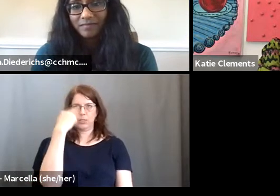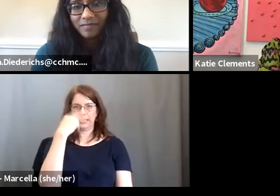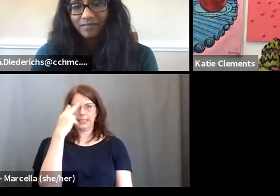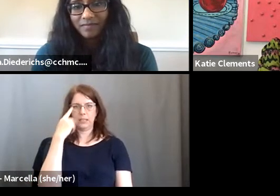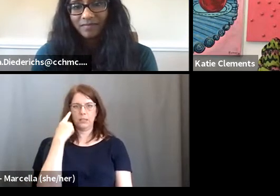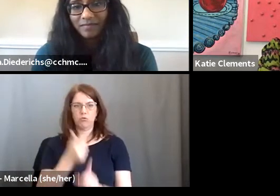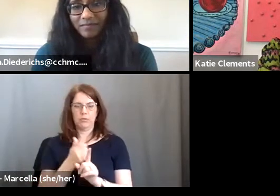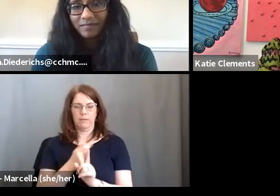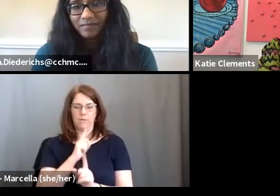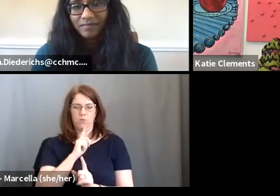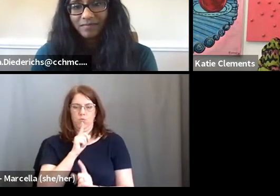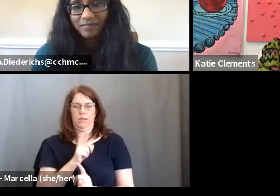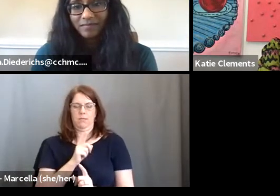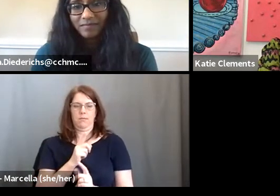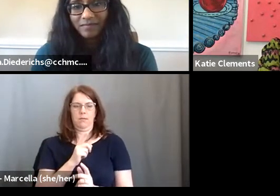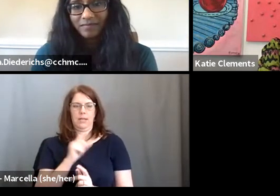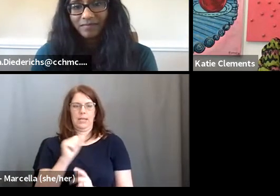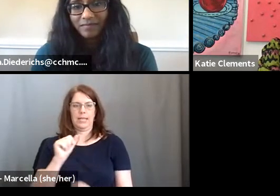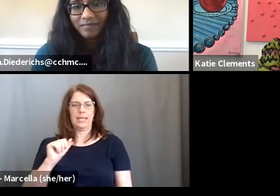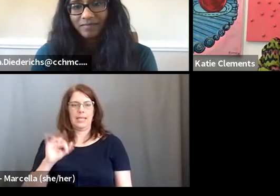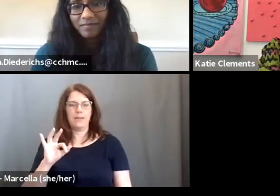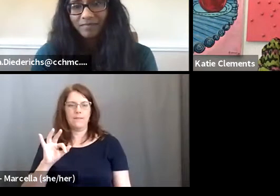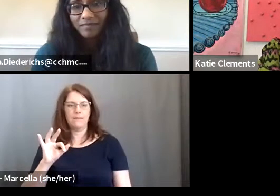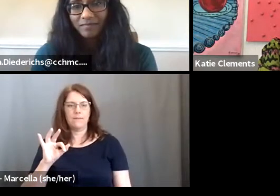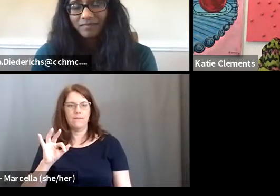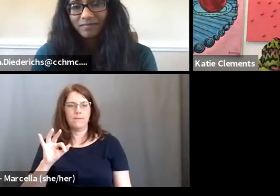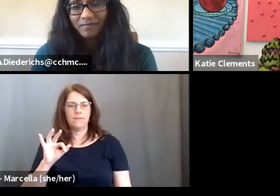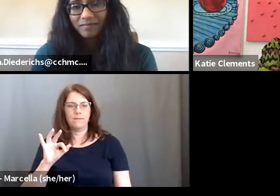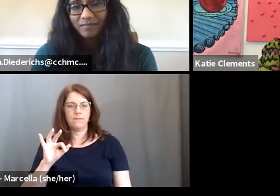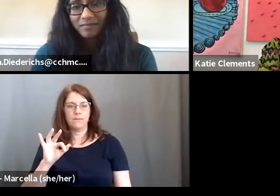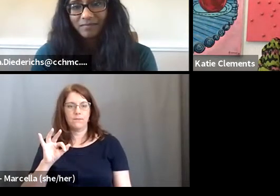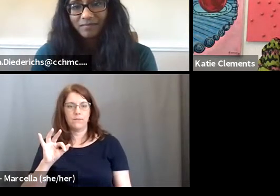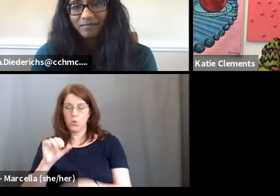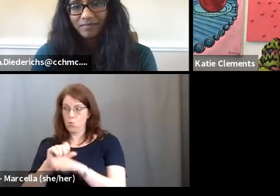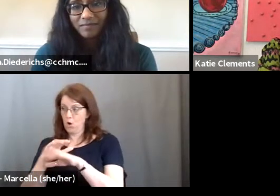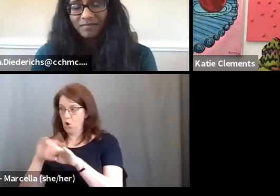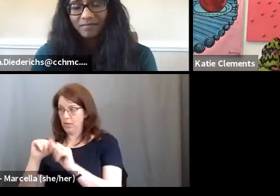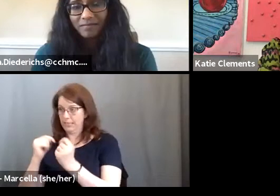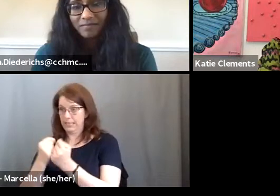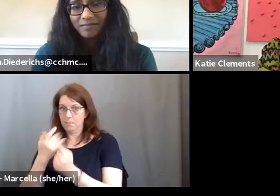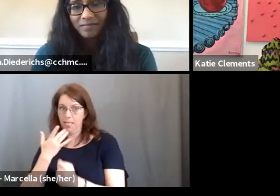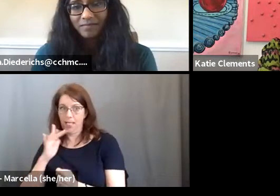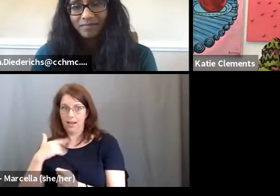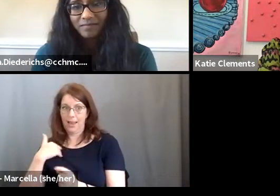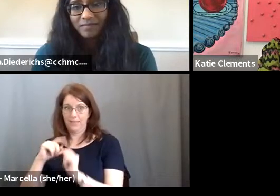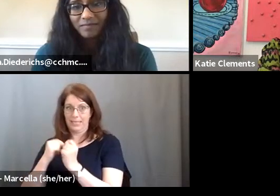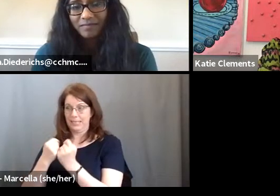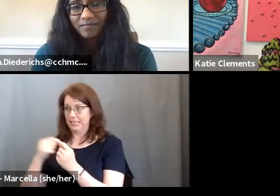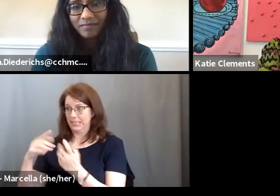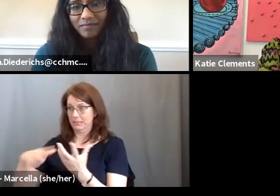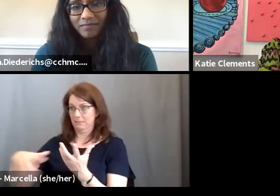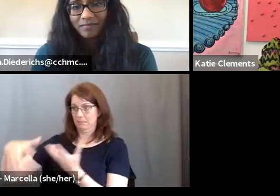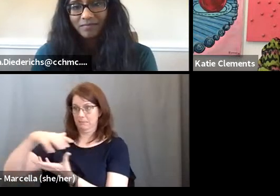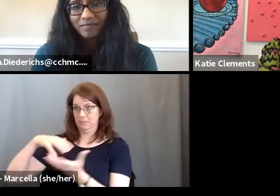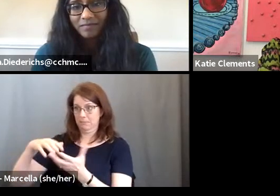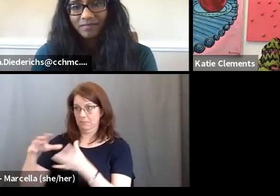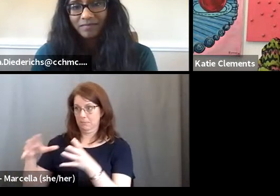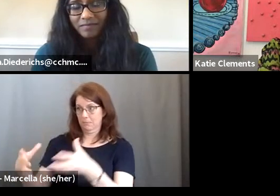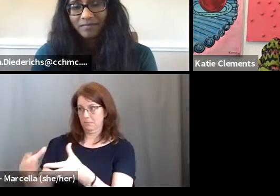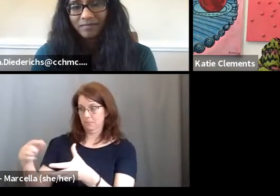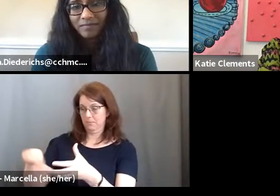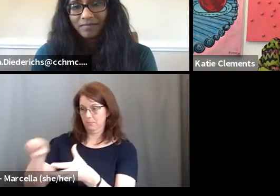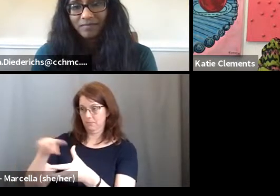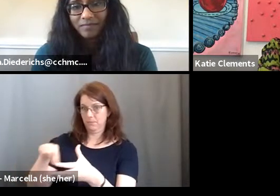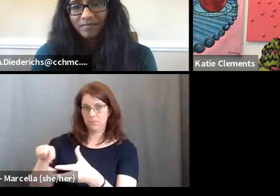if, if, if, if you work on a team and are lucky enough to have a team around you, um,